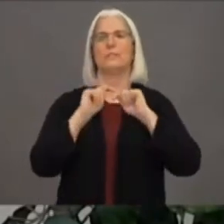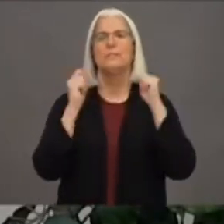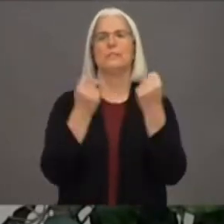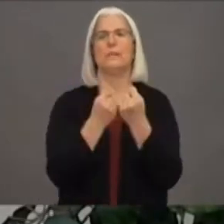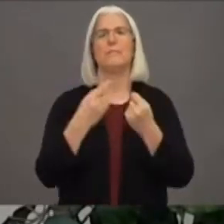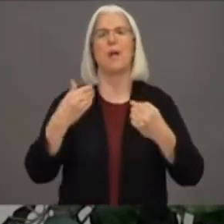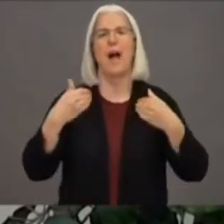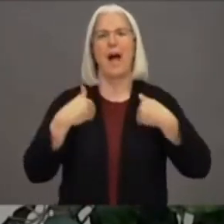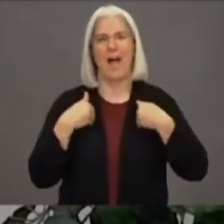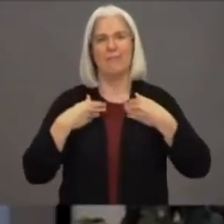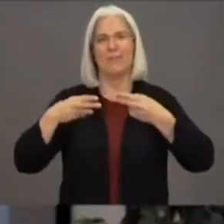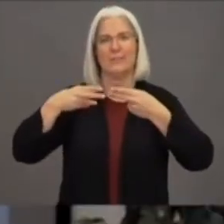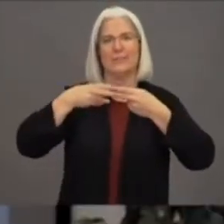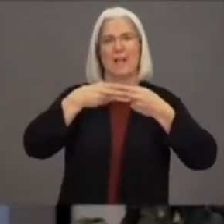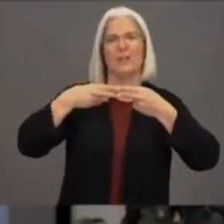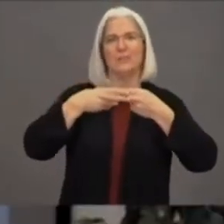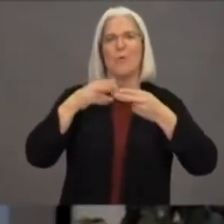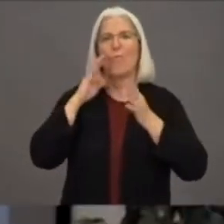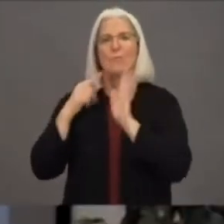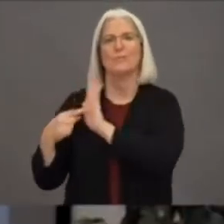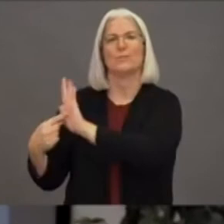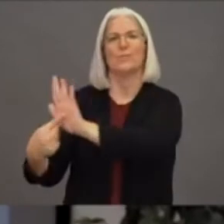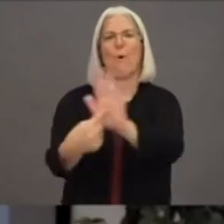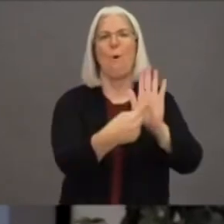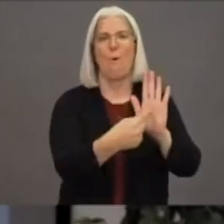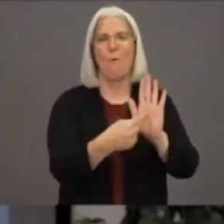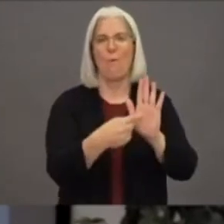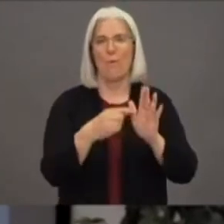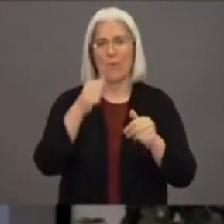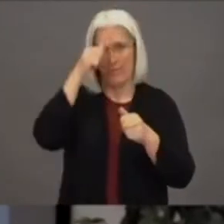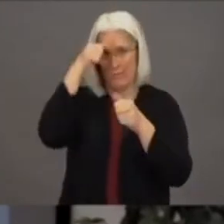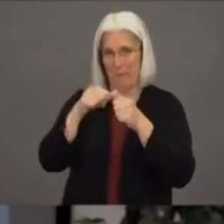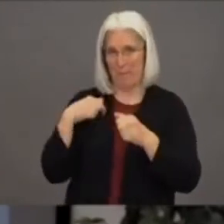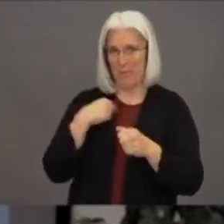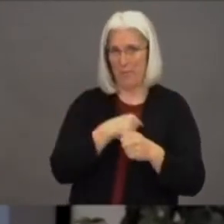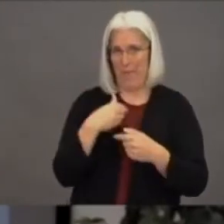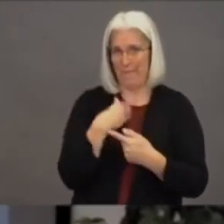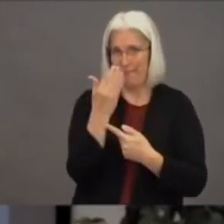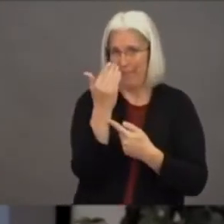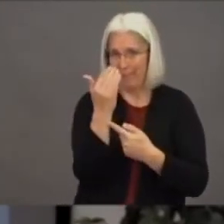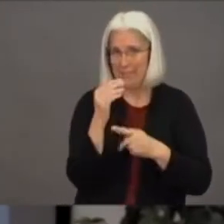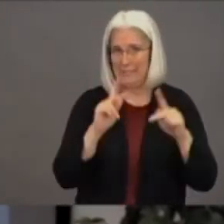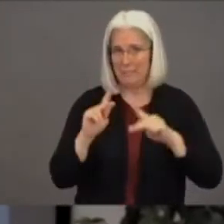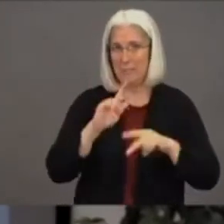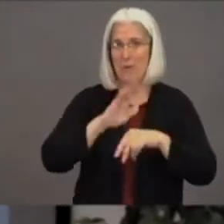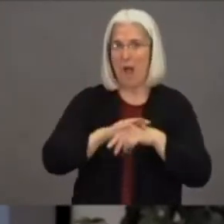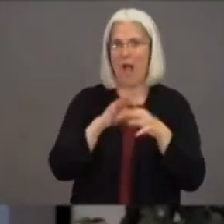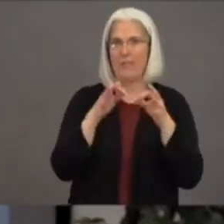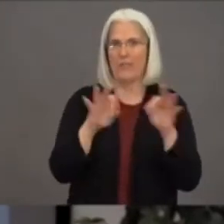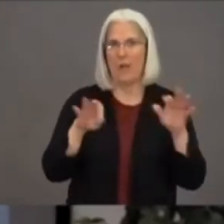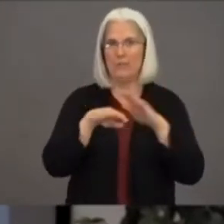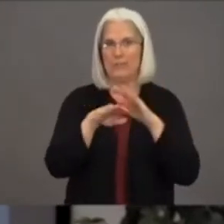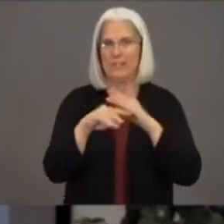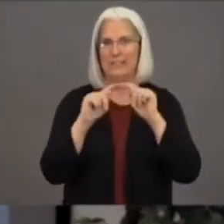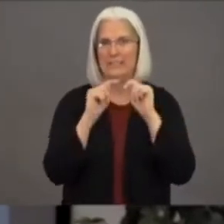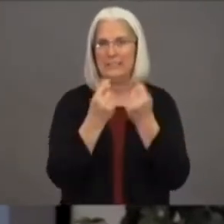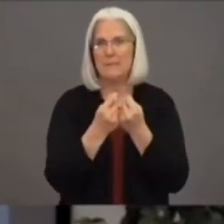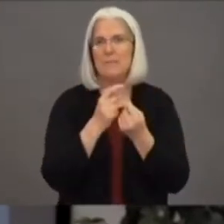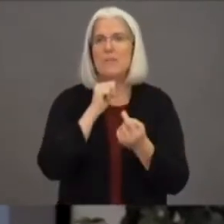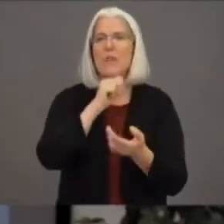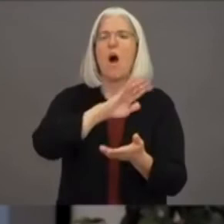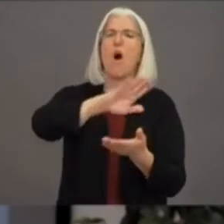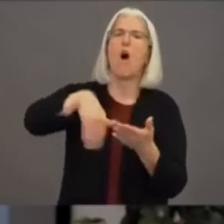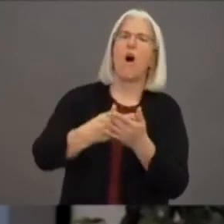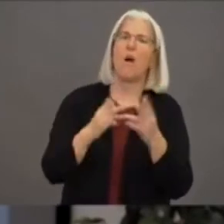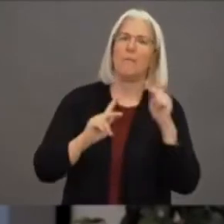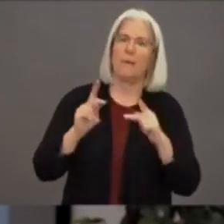today. Our team put together a slideshow of our members of the language access team. Remember, there's about 15 of us. We didn't get to